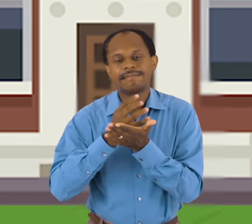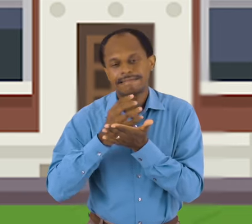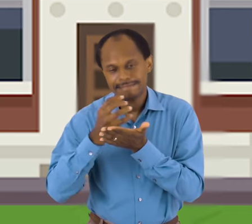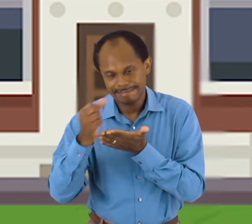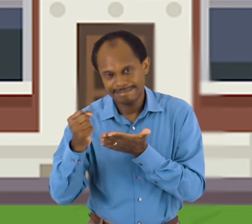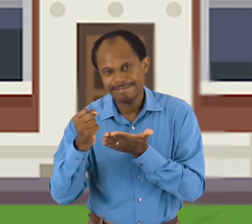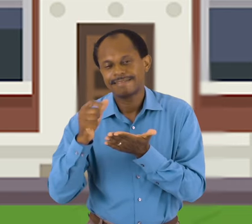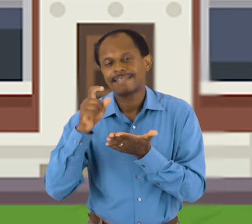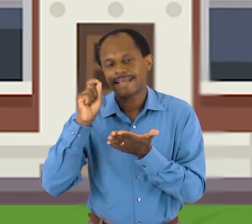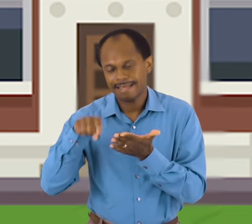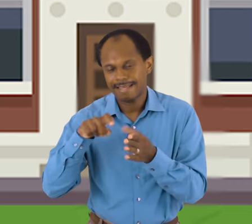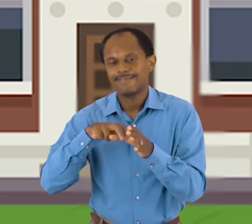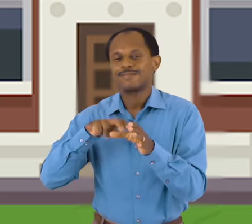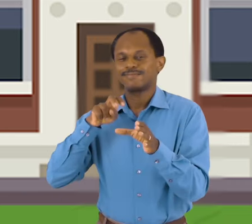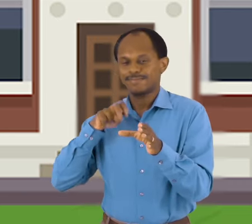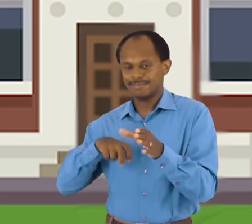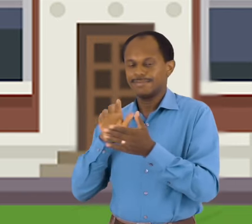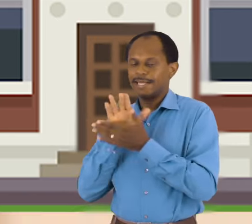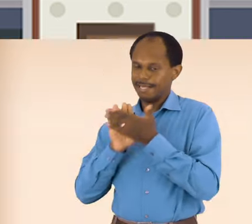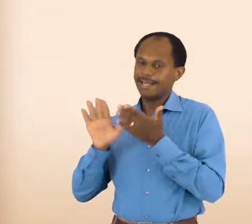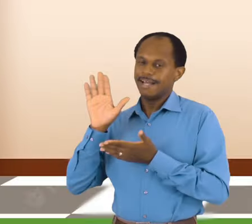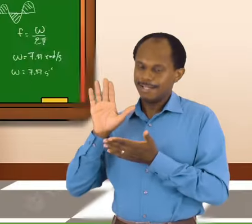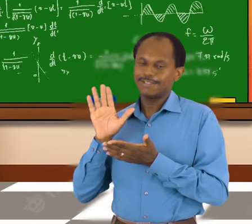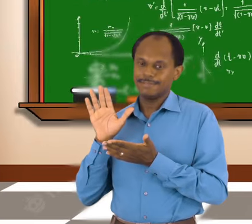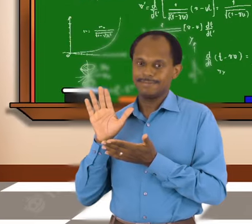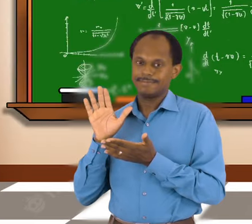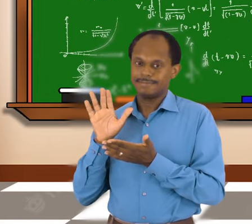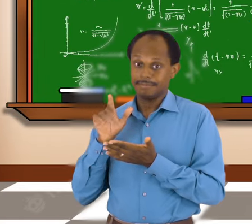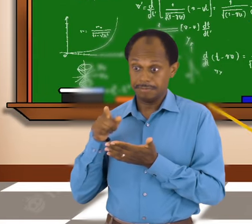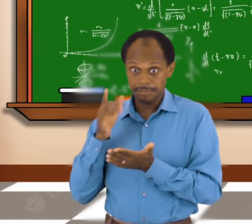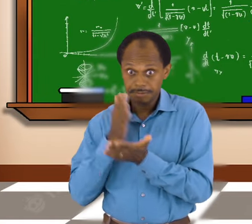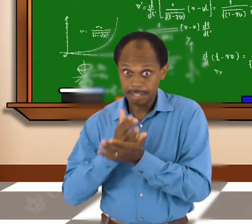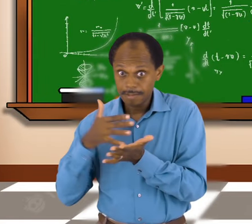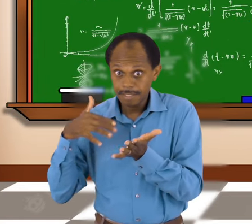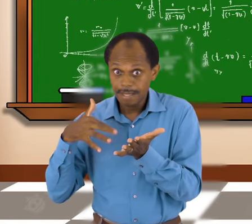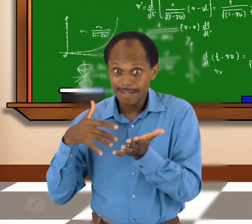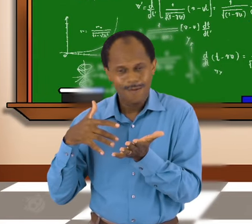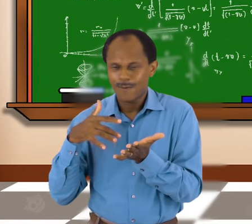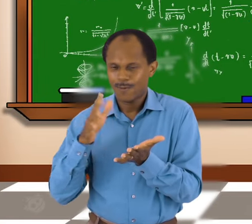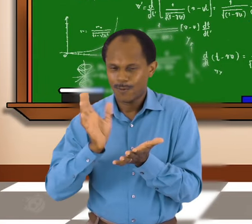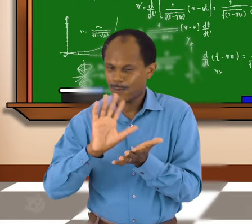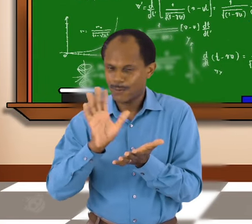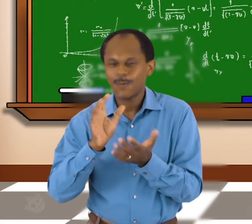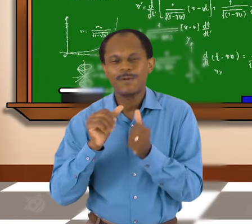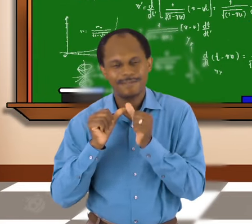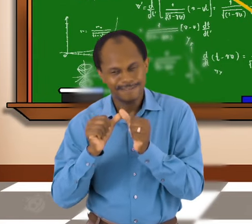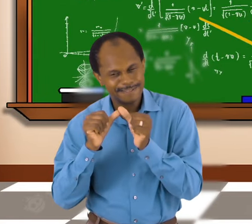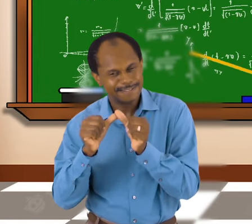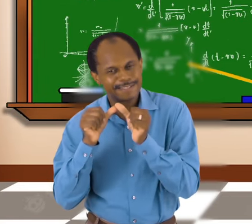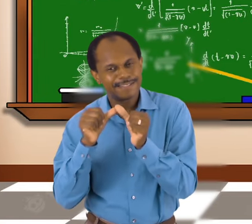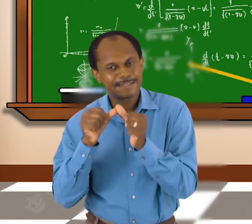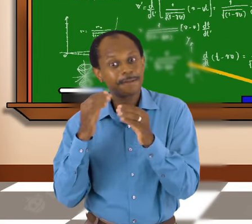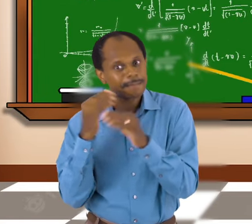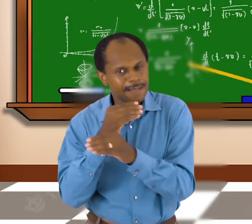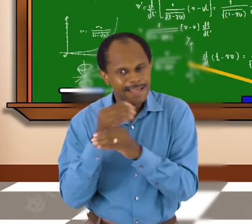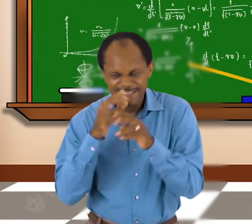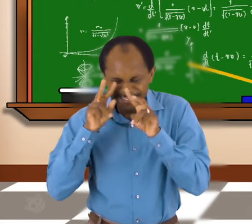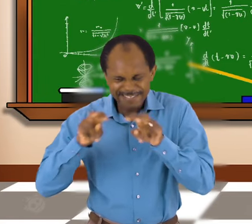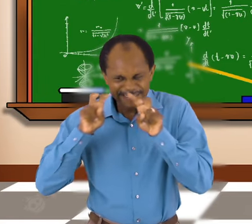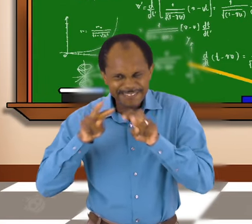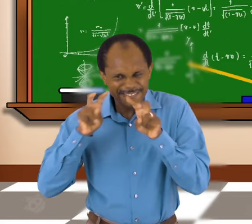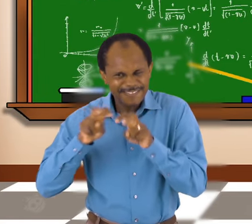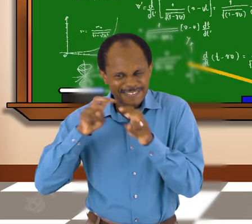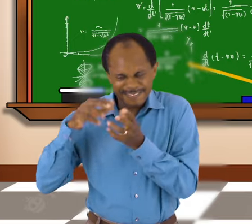two years later and had to drop out. This did not stop him from studying, though. He continued to study